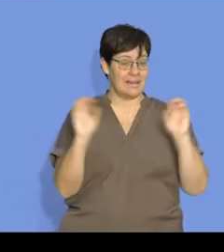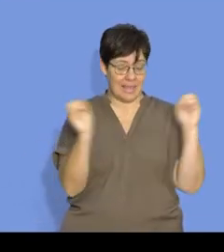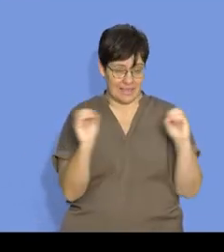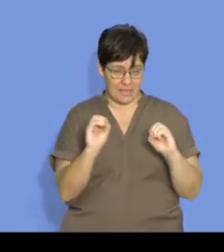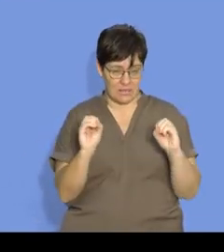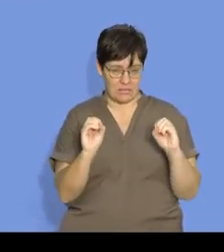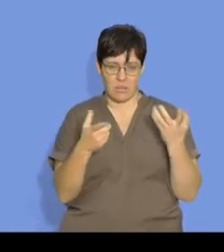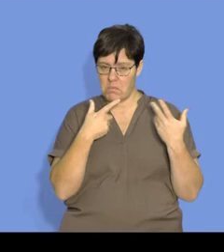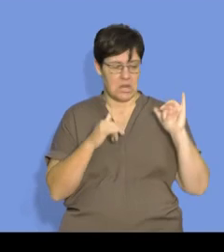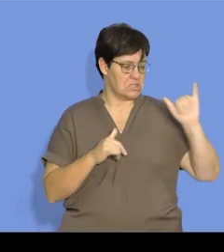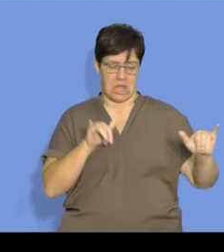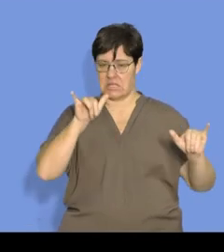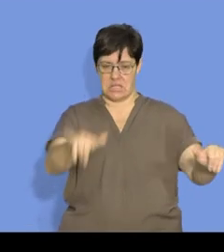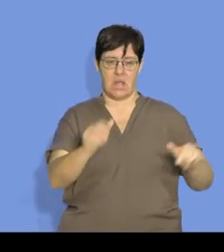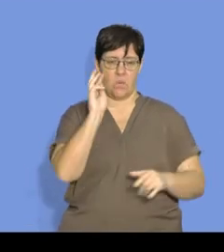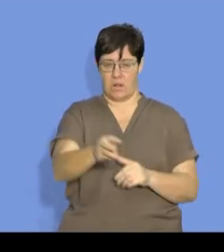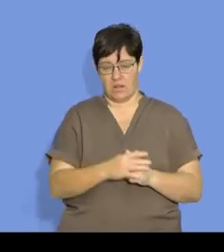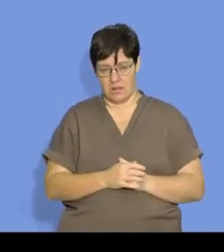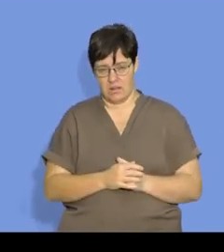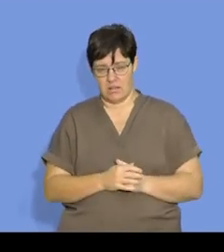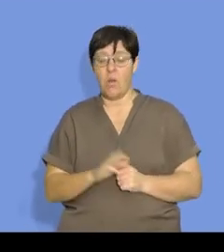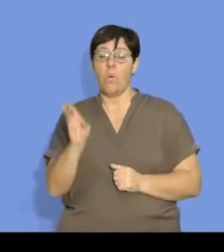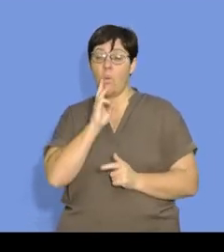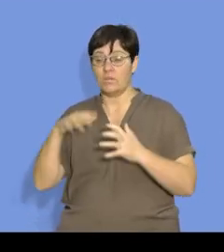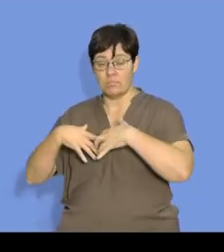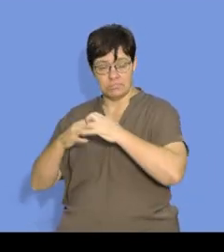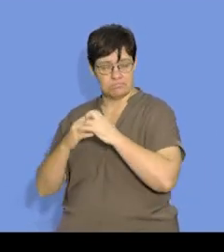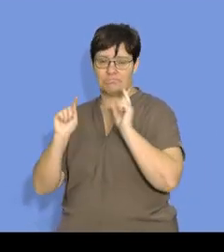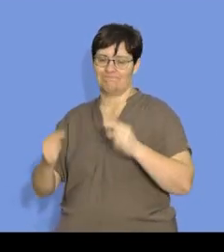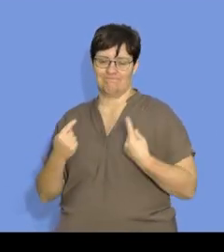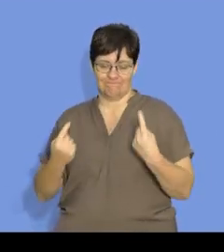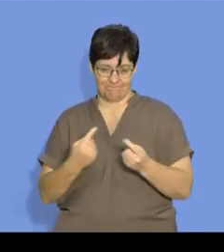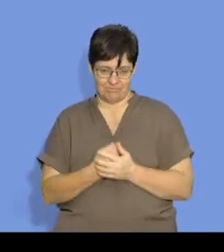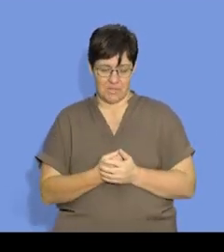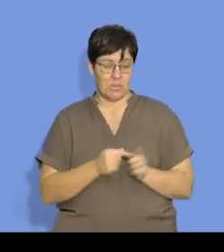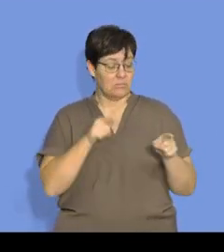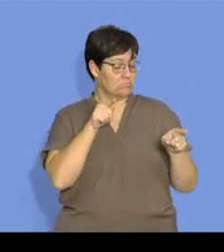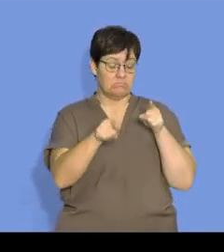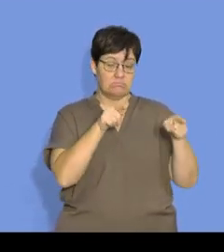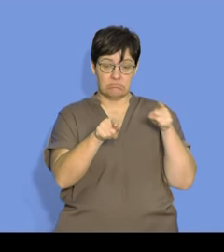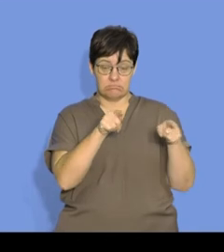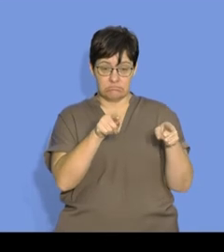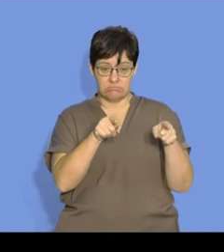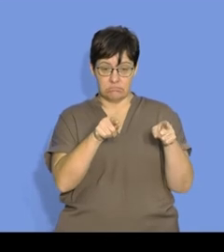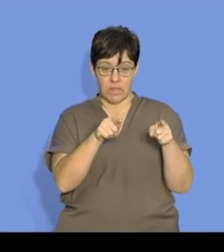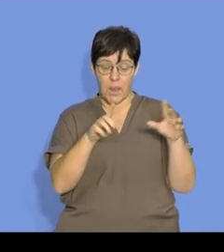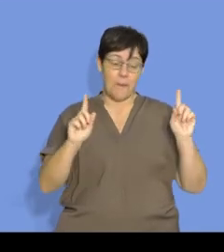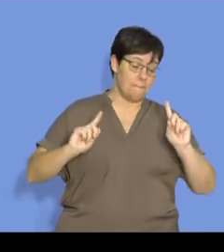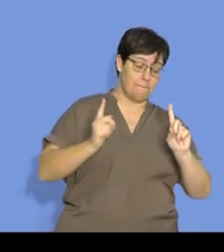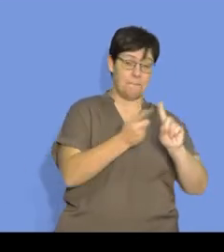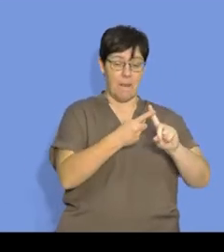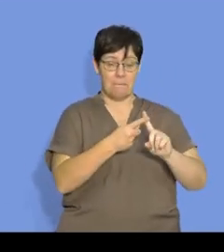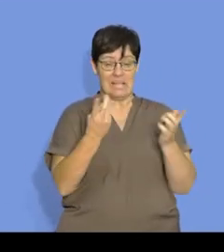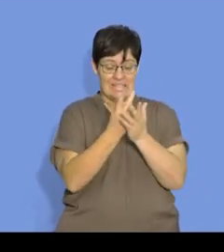not collide, nothing will happen. No water will fall. But as soon as this hydrogen and the